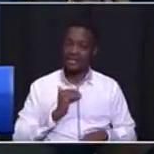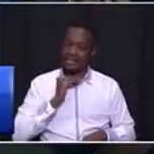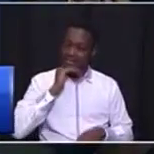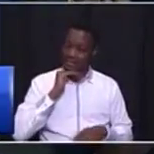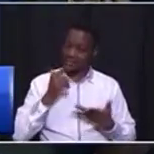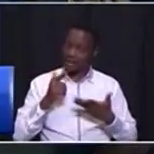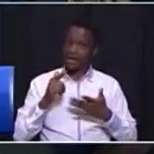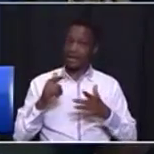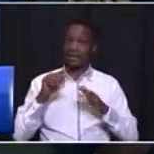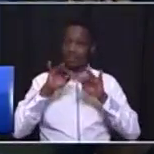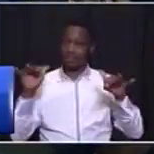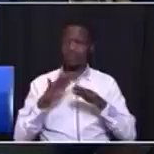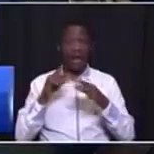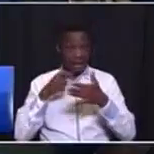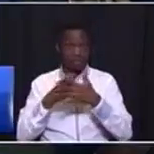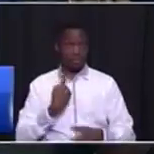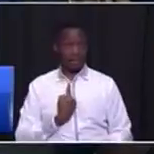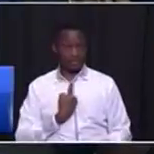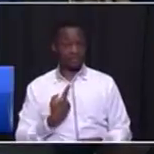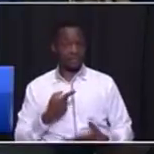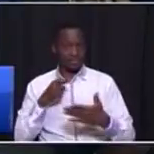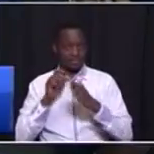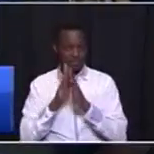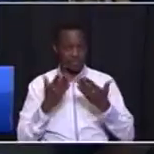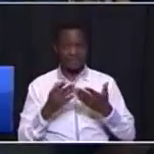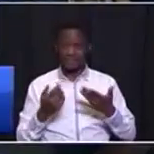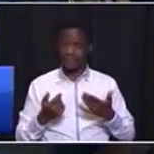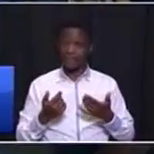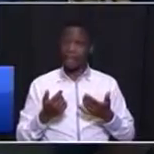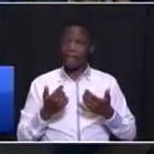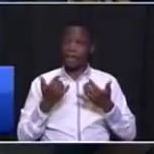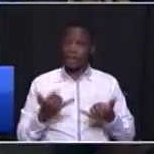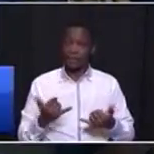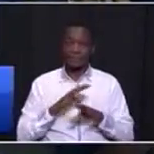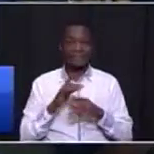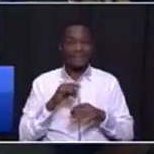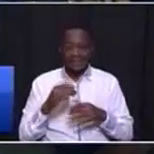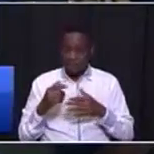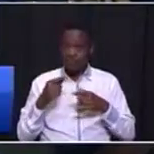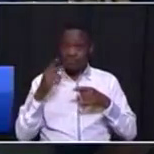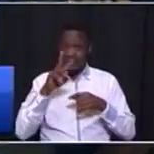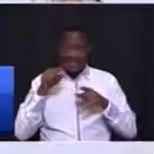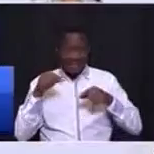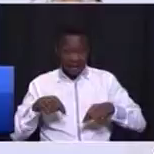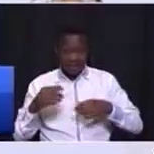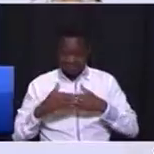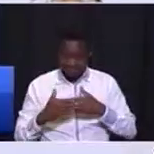myself that book in this term we will be no friends with officials who don't get things